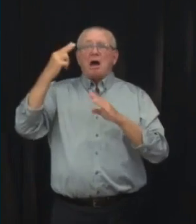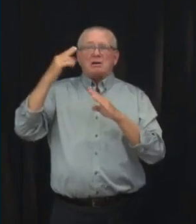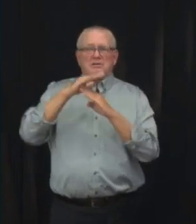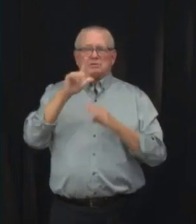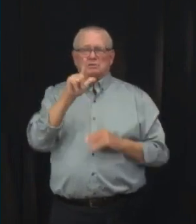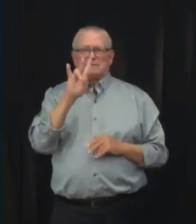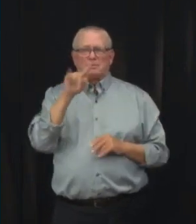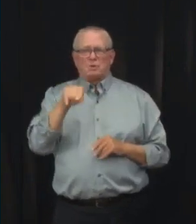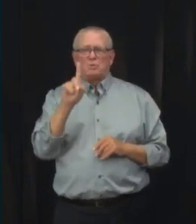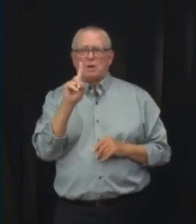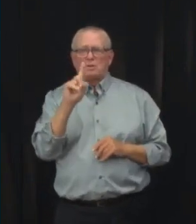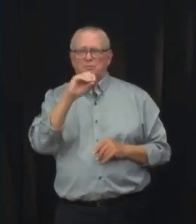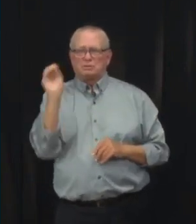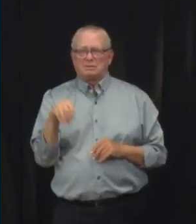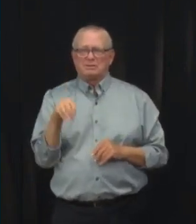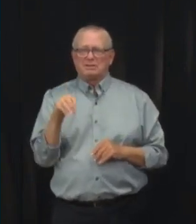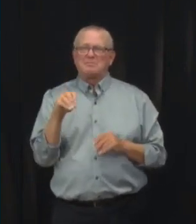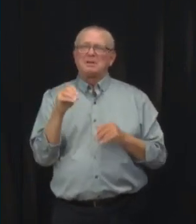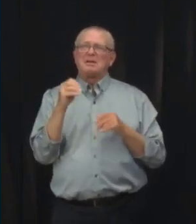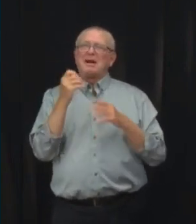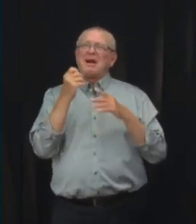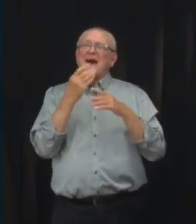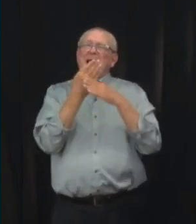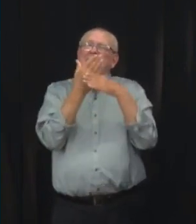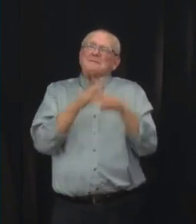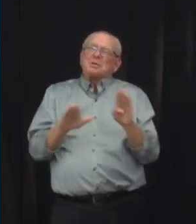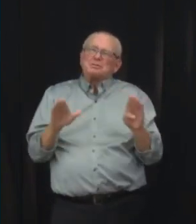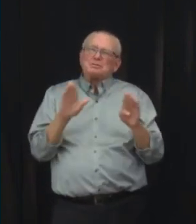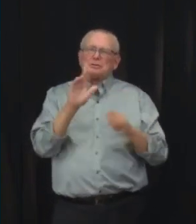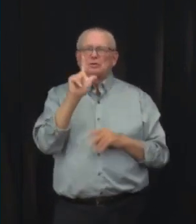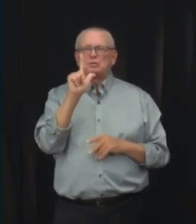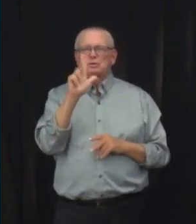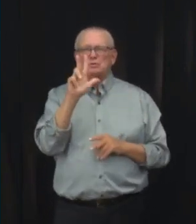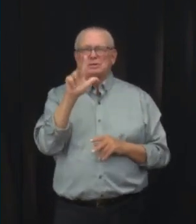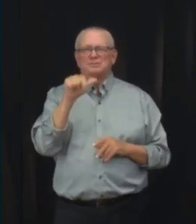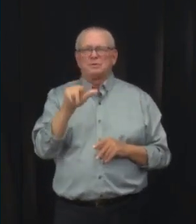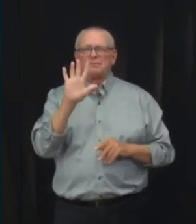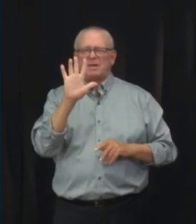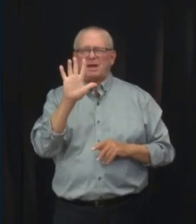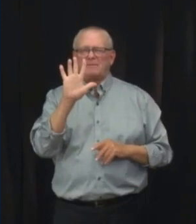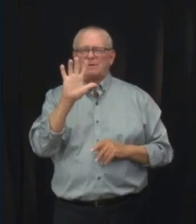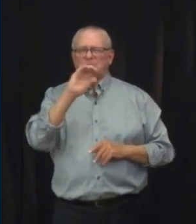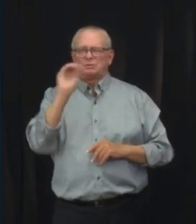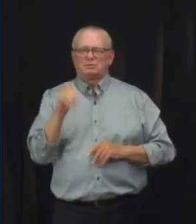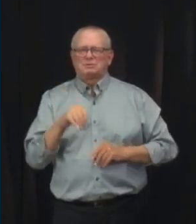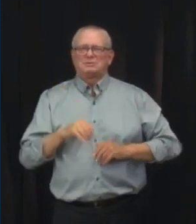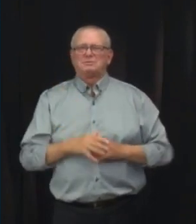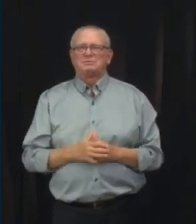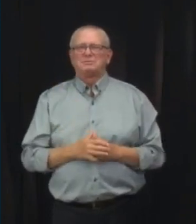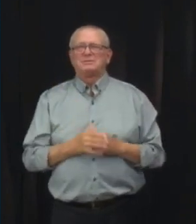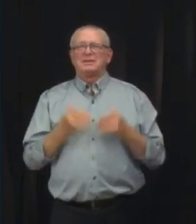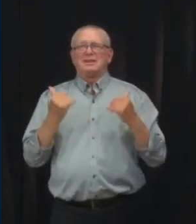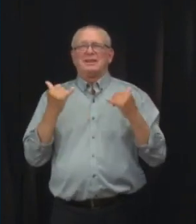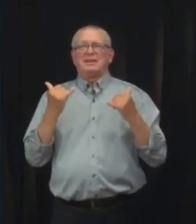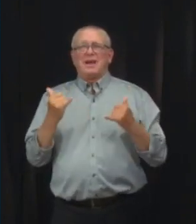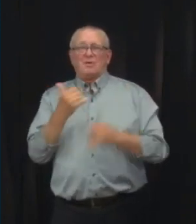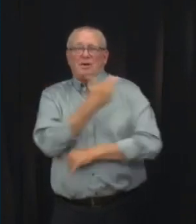mentioned, there are currently 956 people with COVID-19 in hospital, including 56 in the ICU.